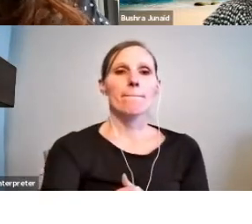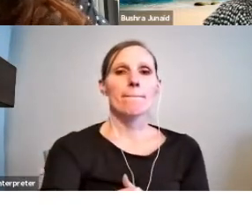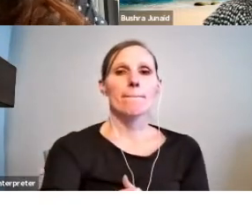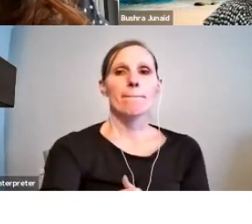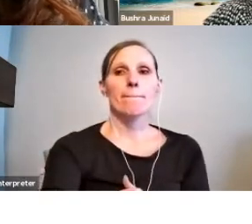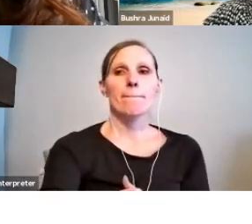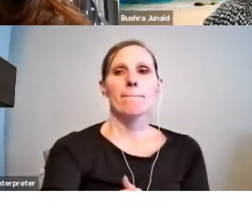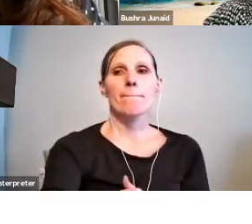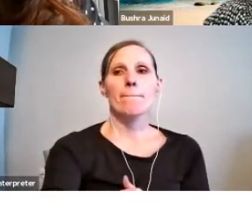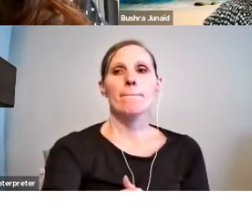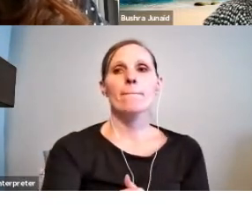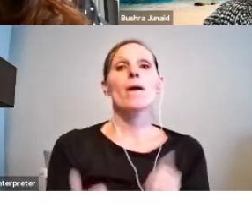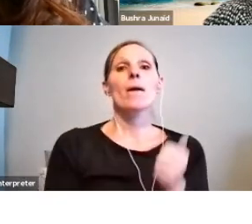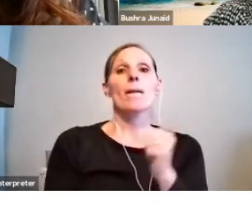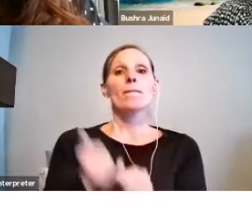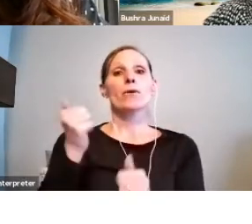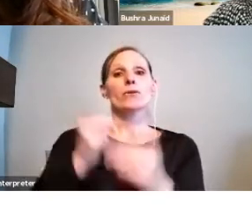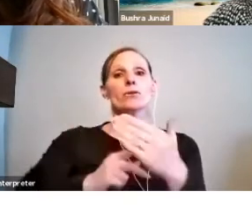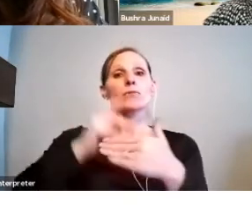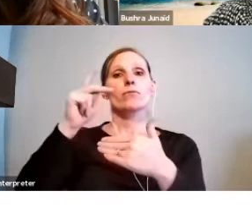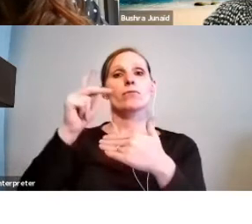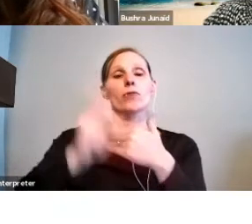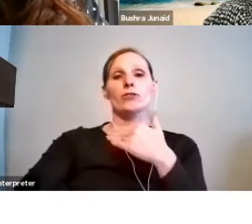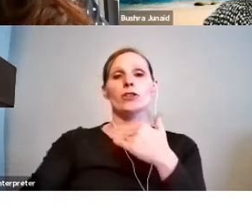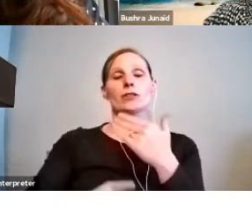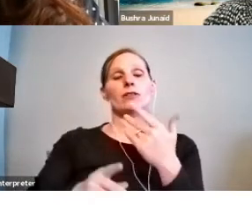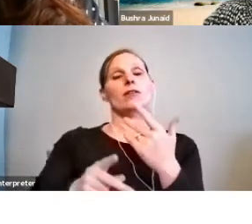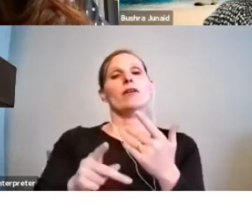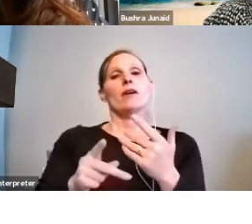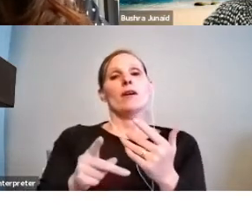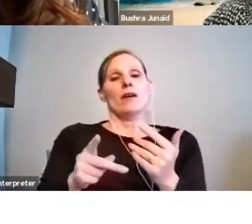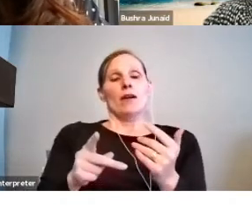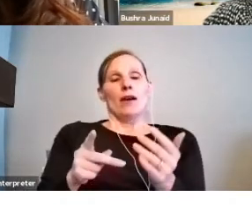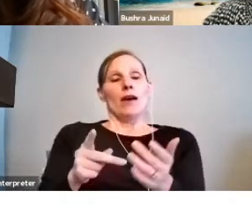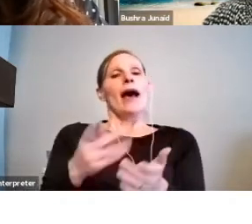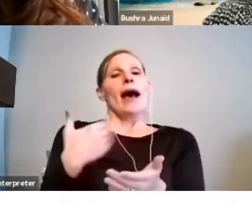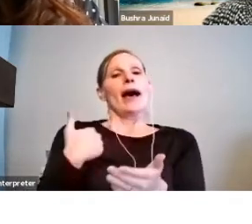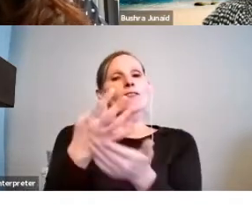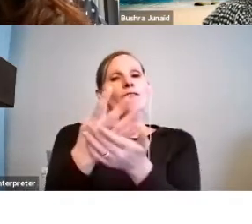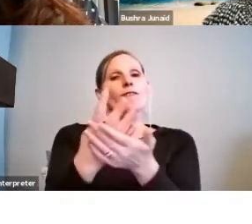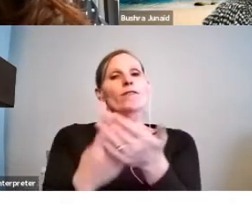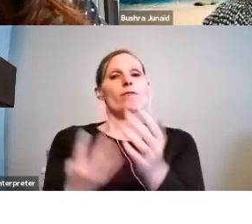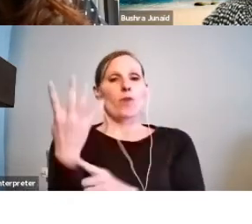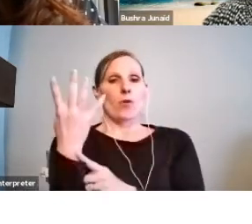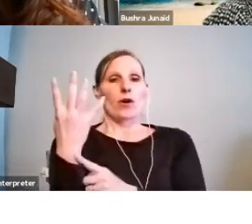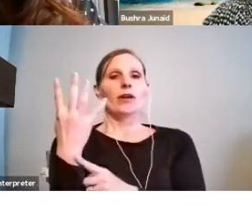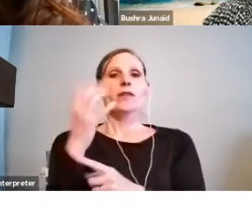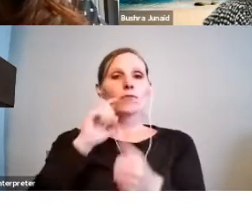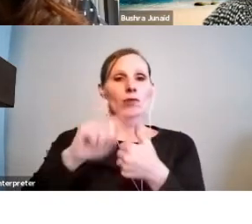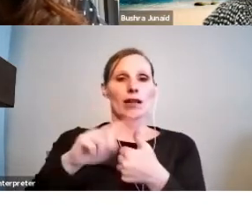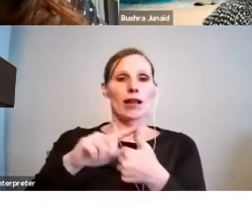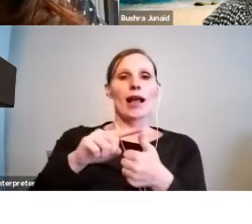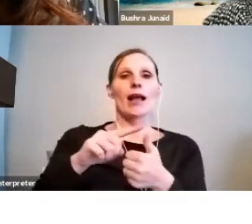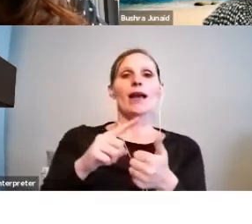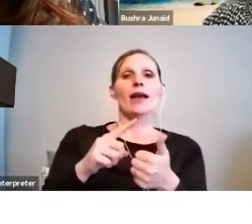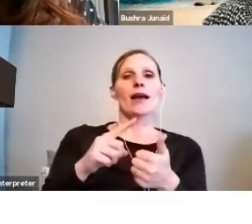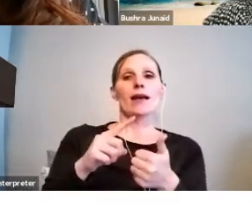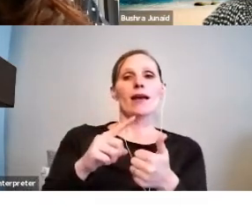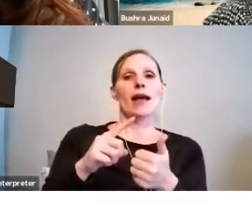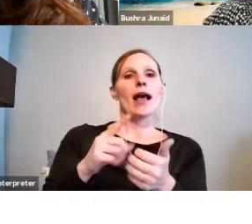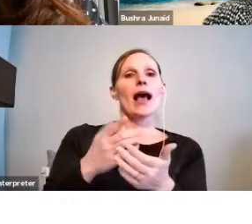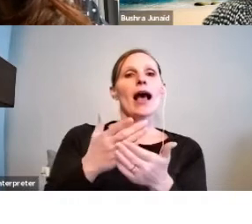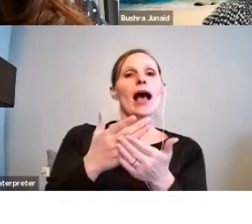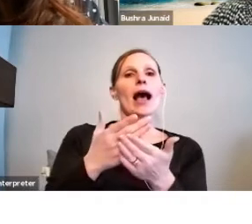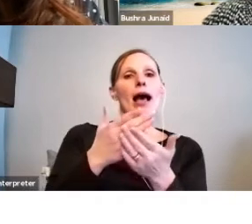Most project programs have four components. Application questions to describe your artistic context and project.